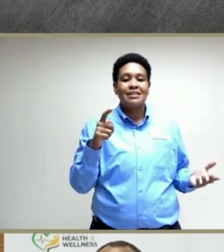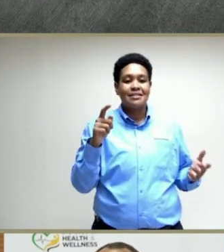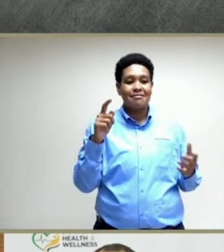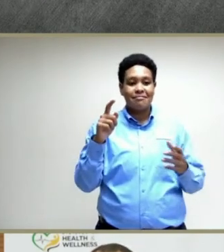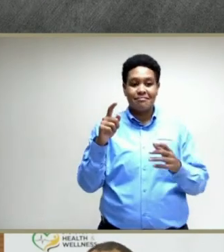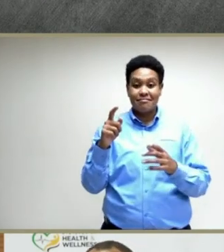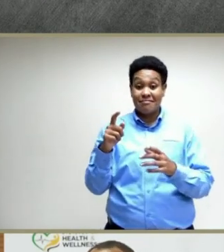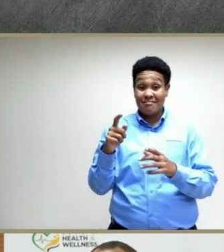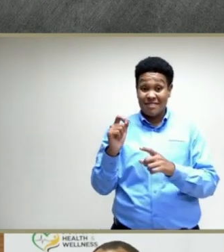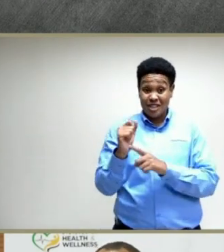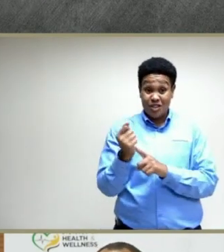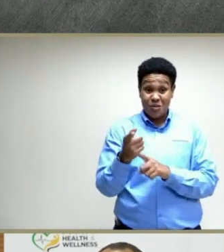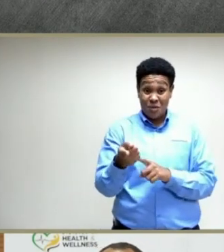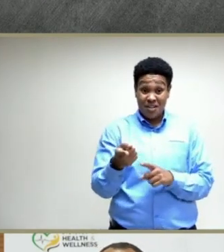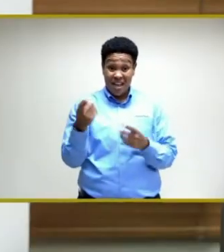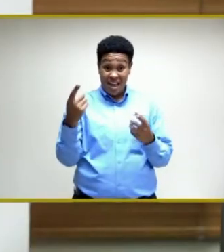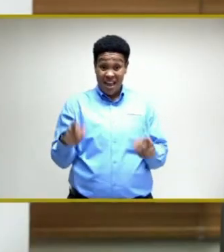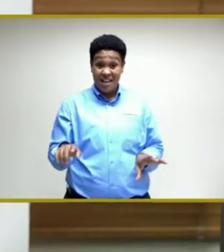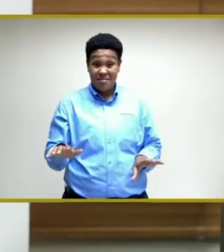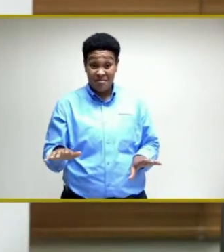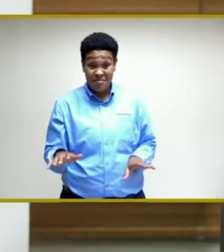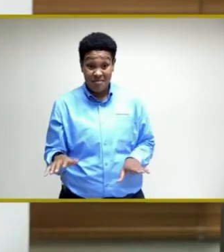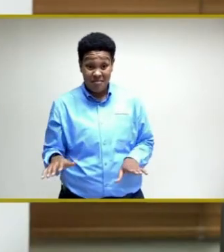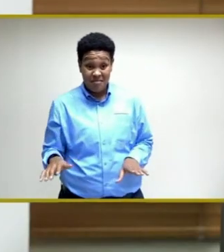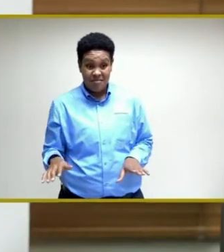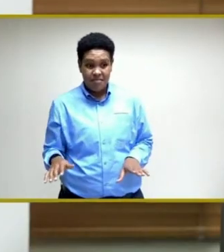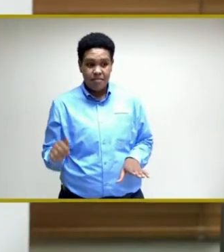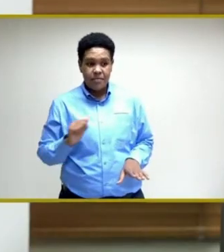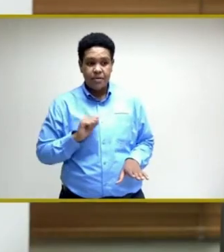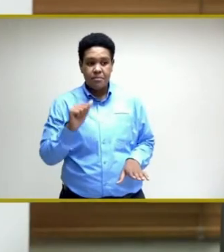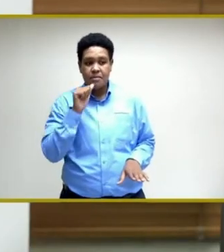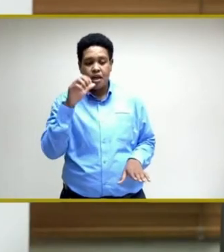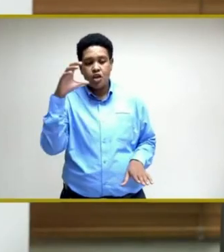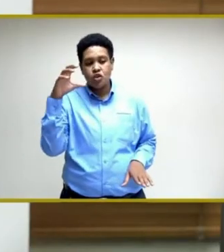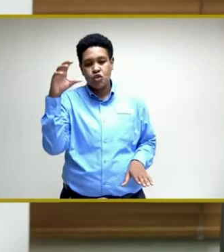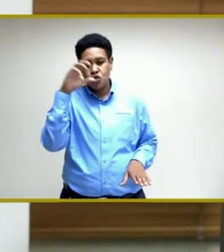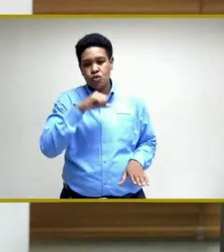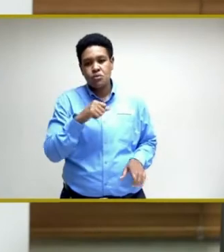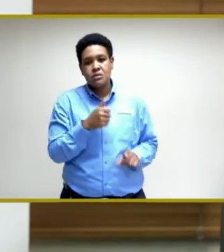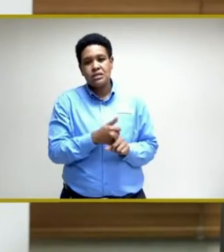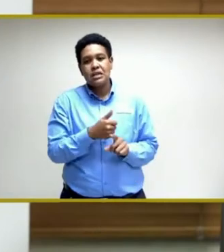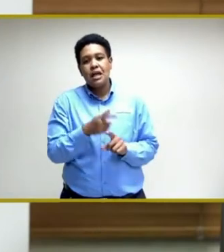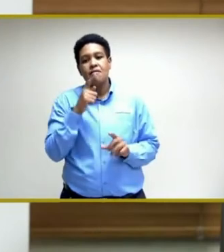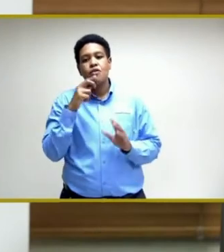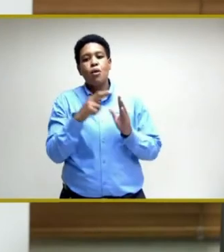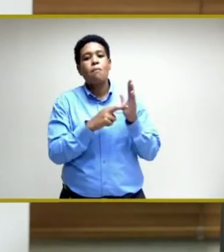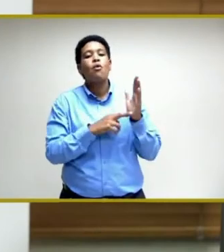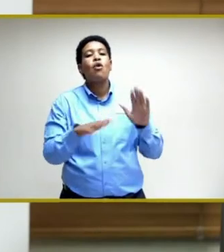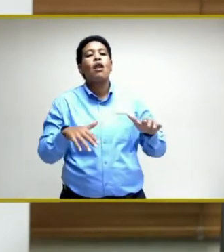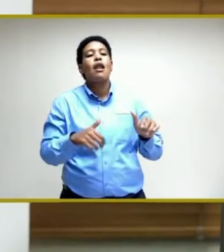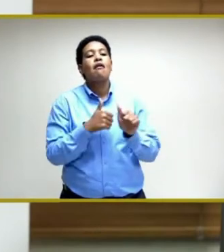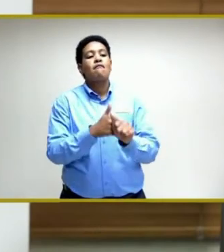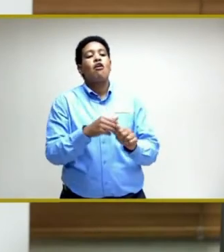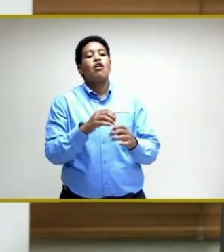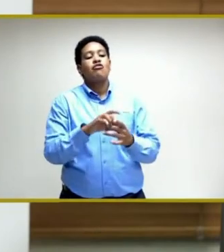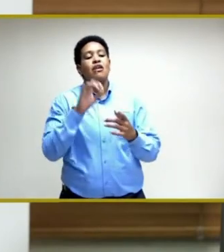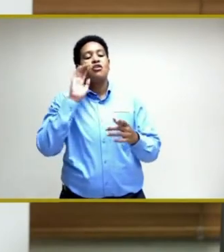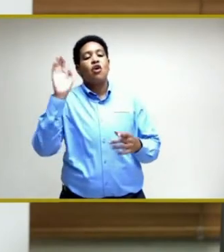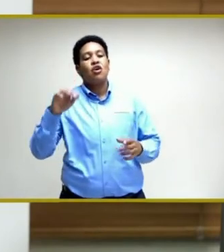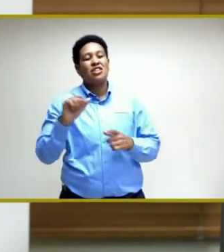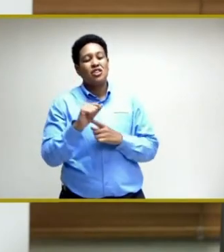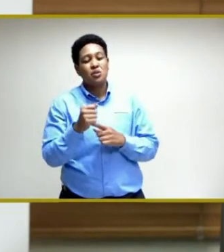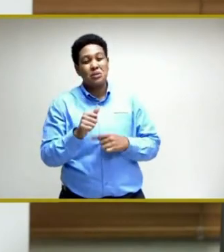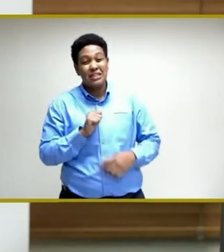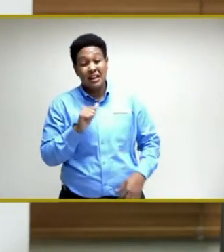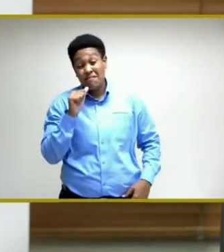and context. The fact is, I am not assuming that the protocols were not followed in all instances. And I'm not